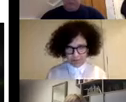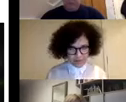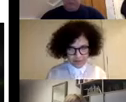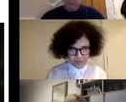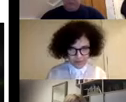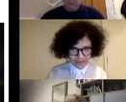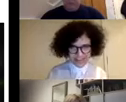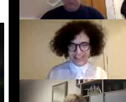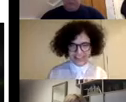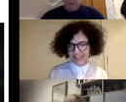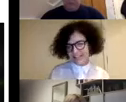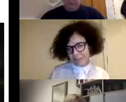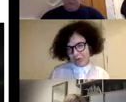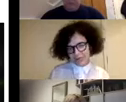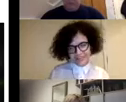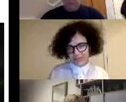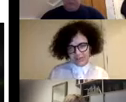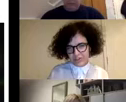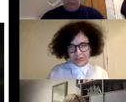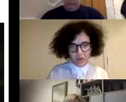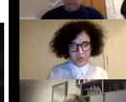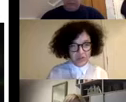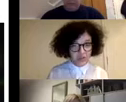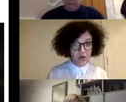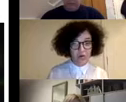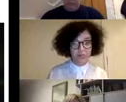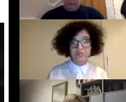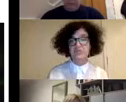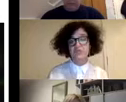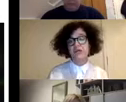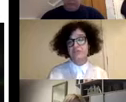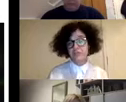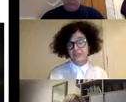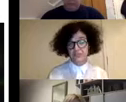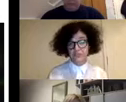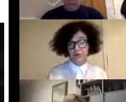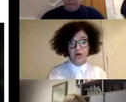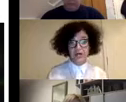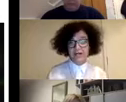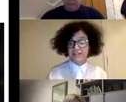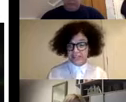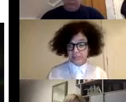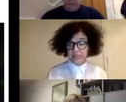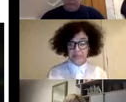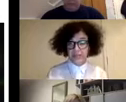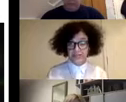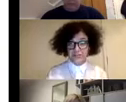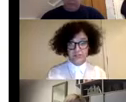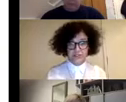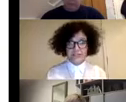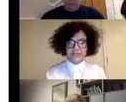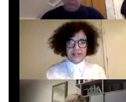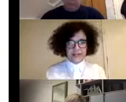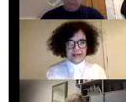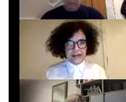worst at the moment, there is almost no procedural dimension for disabled population.